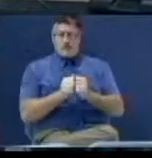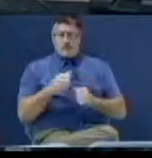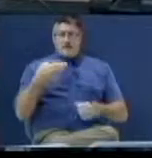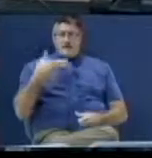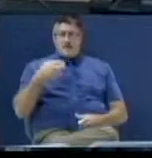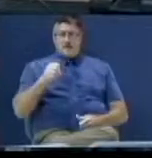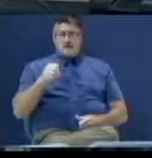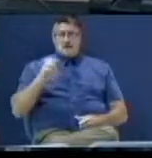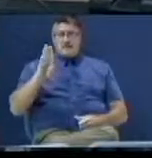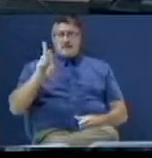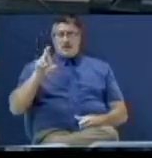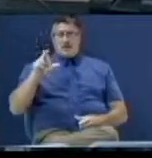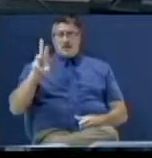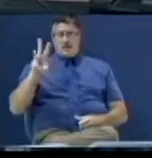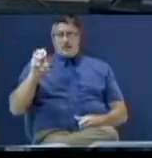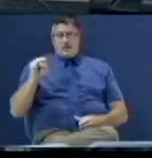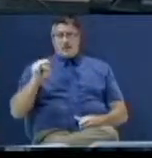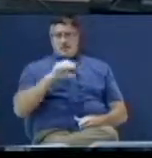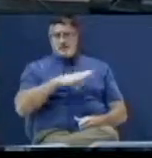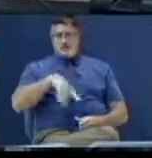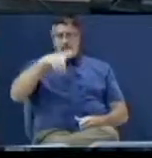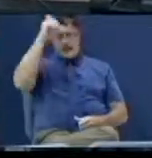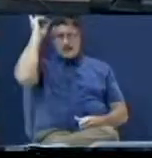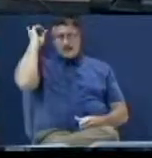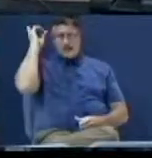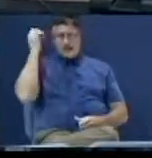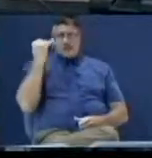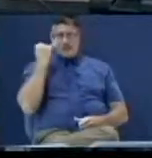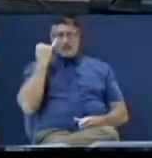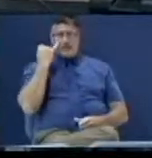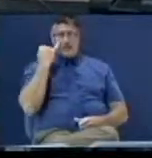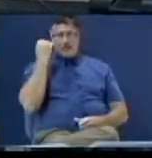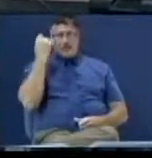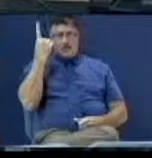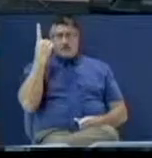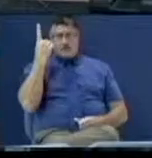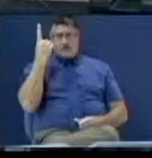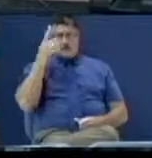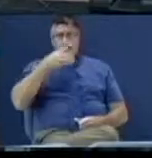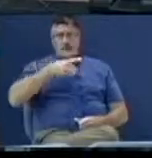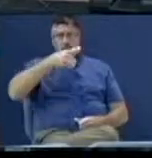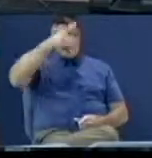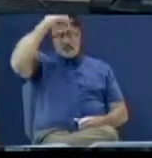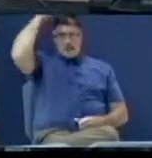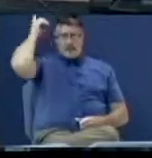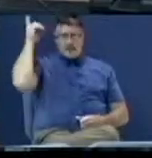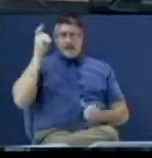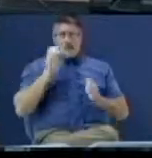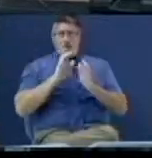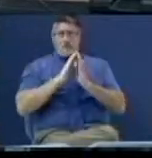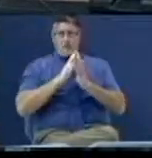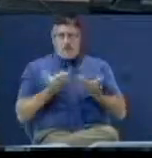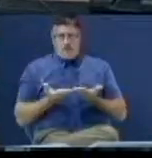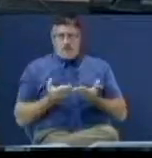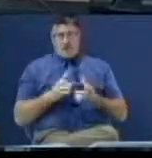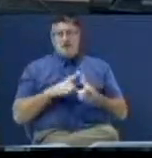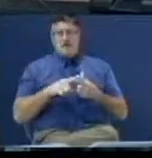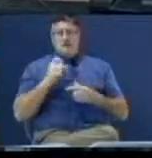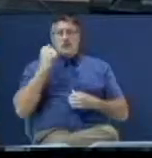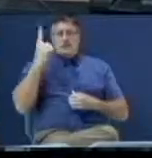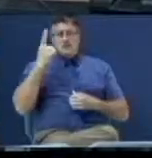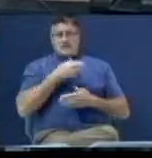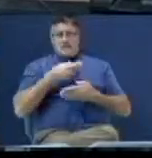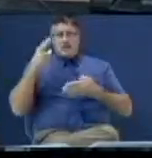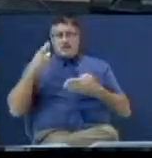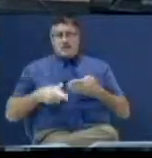Daniel when I do Revelation. And if you understand Daniel, you'll start understanding Revelation better. And you know, God, I'll tell you